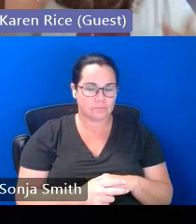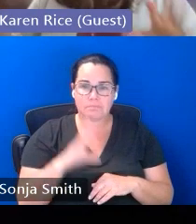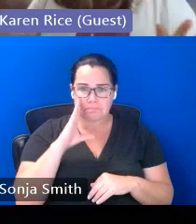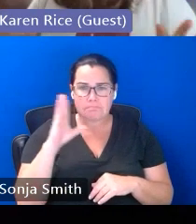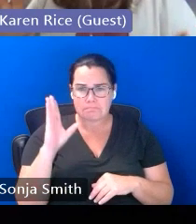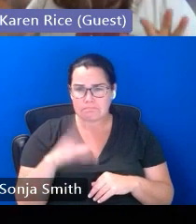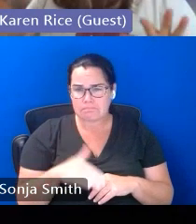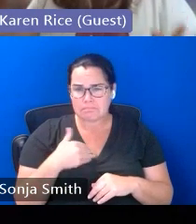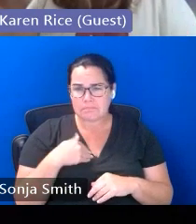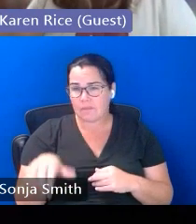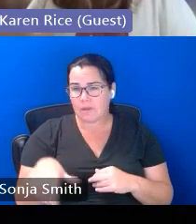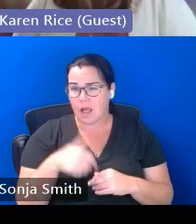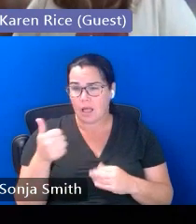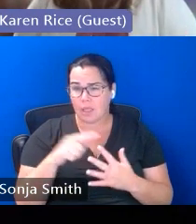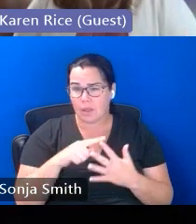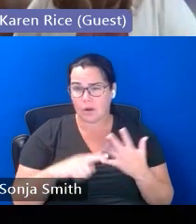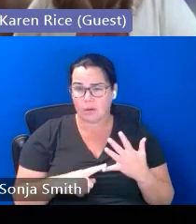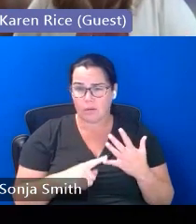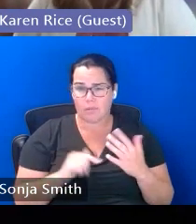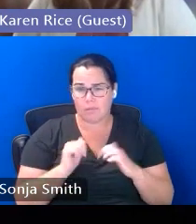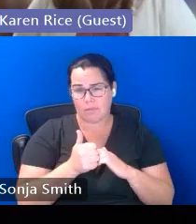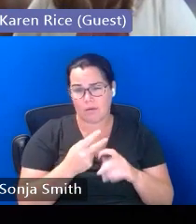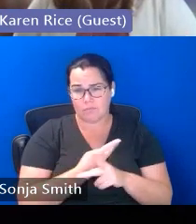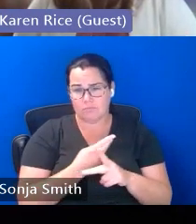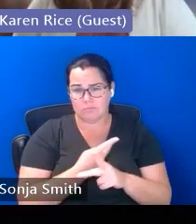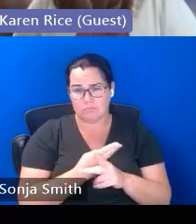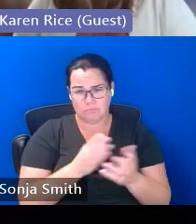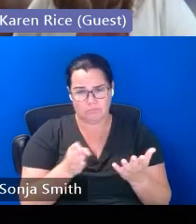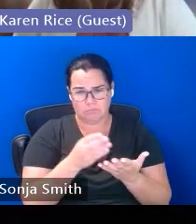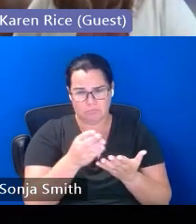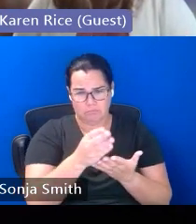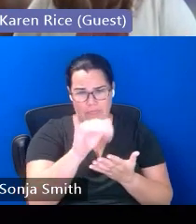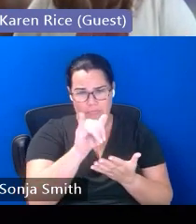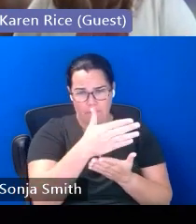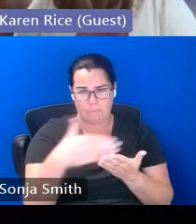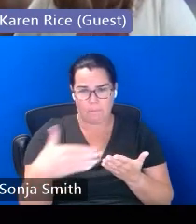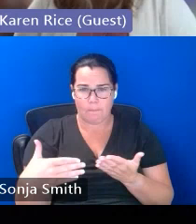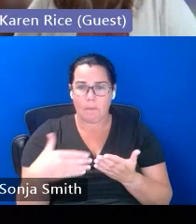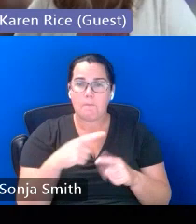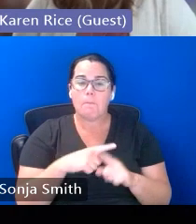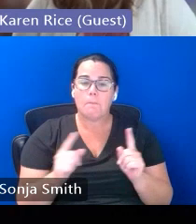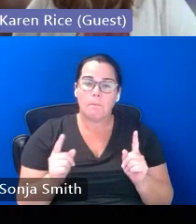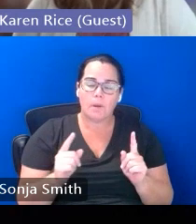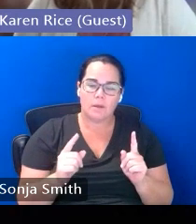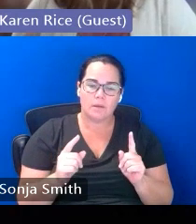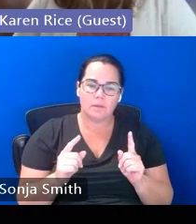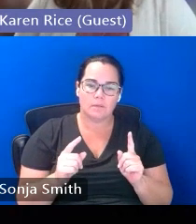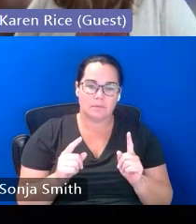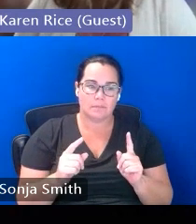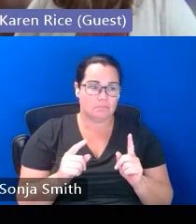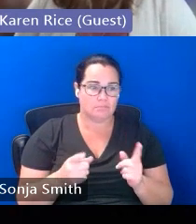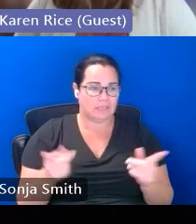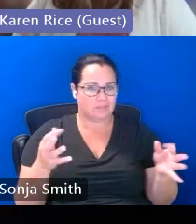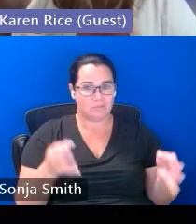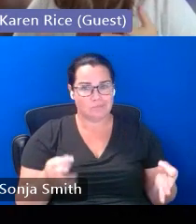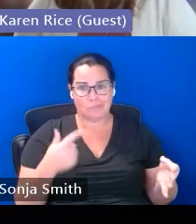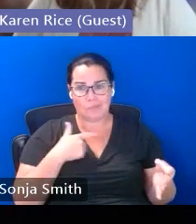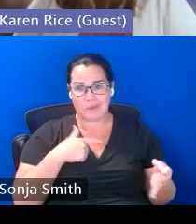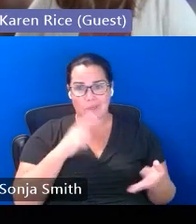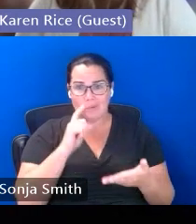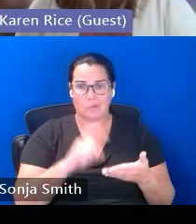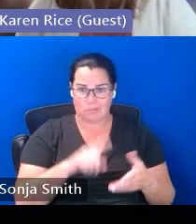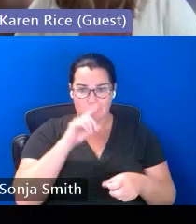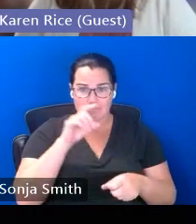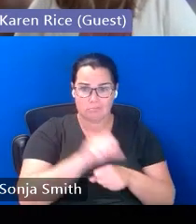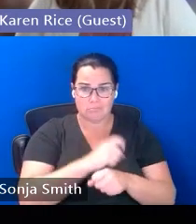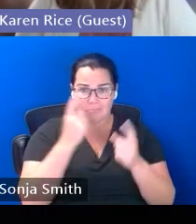were kind of the ins and outs of how they navigated that piece of it but i really really appreciated the way that they decided we just need to acknowledge that this is happening and